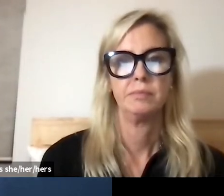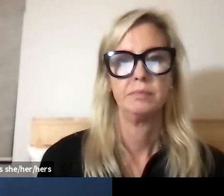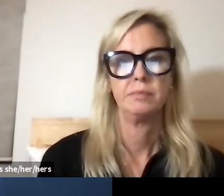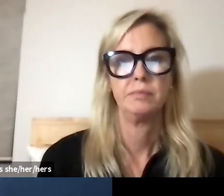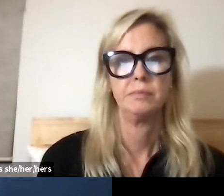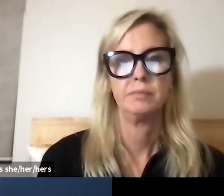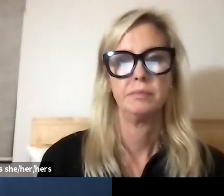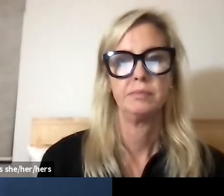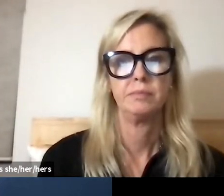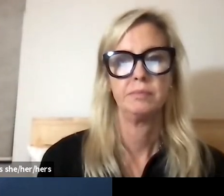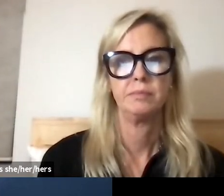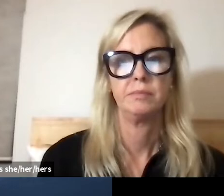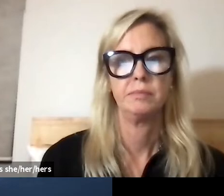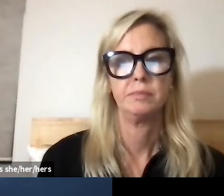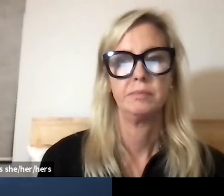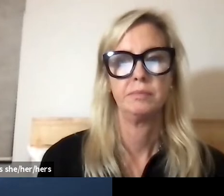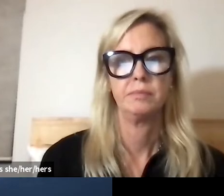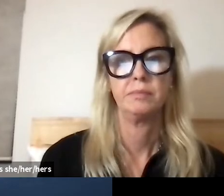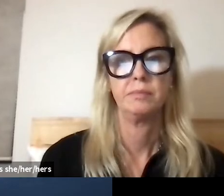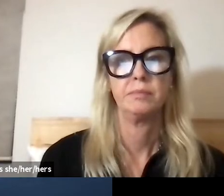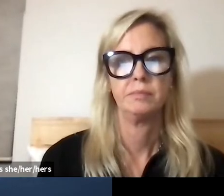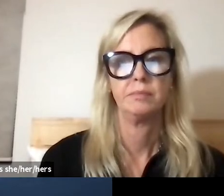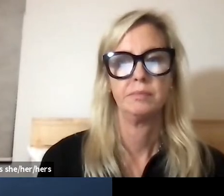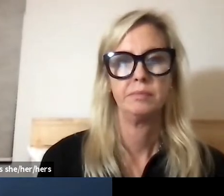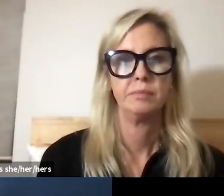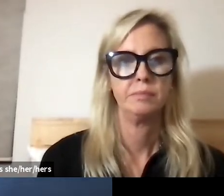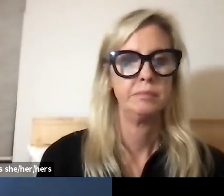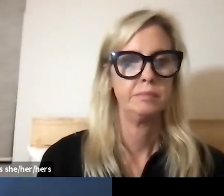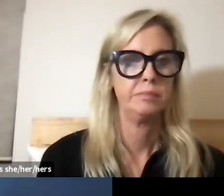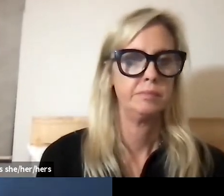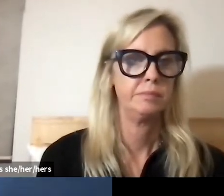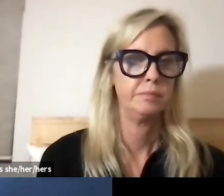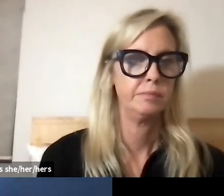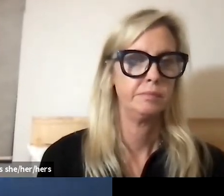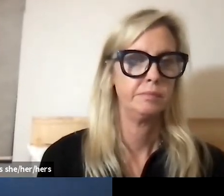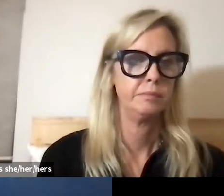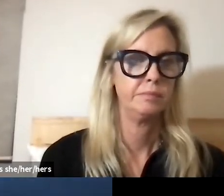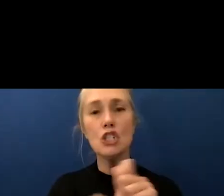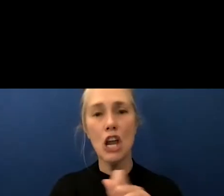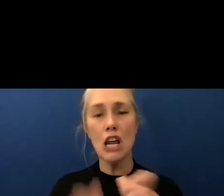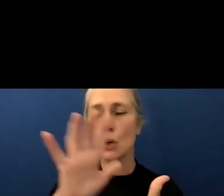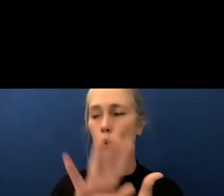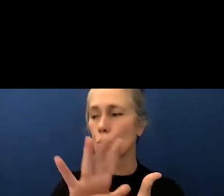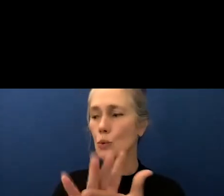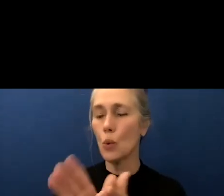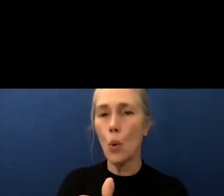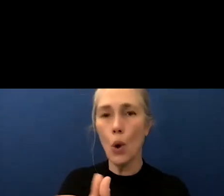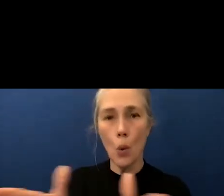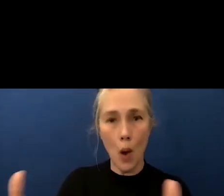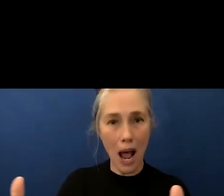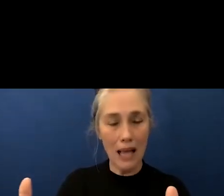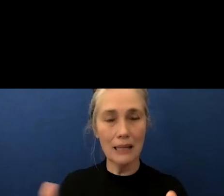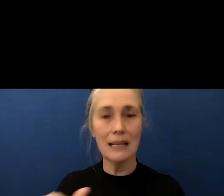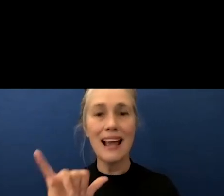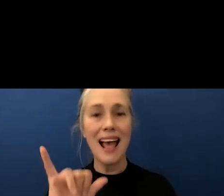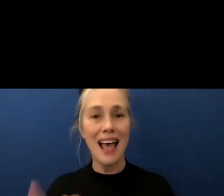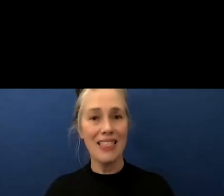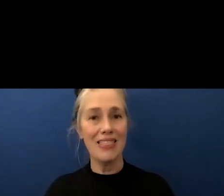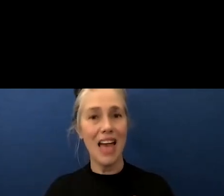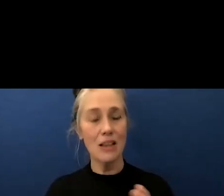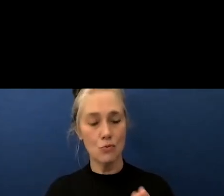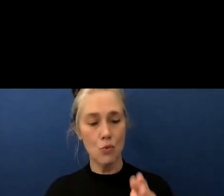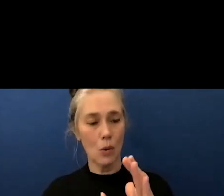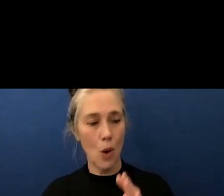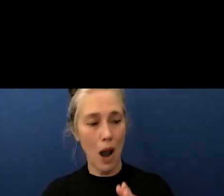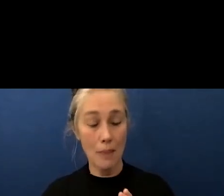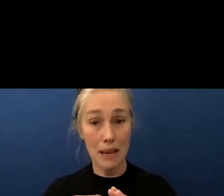to school-wide the uh the the threshold is 40 percent so you have to have